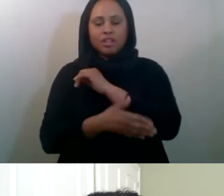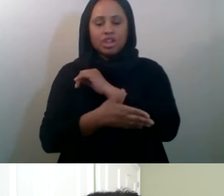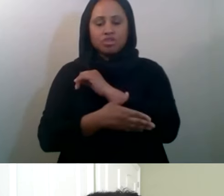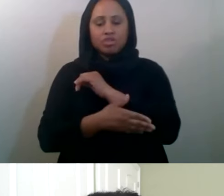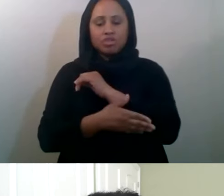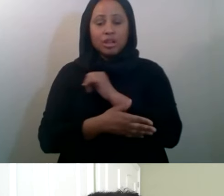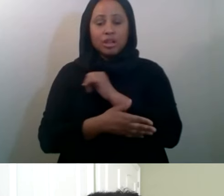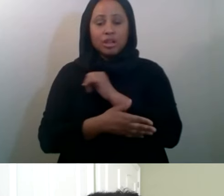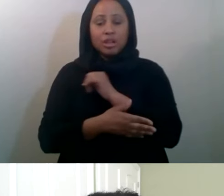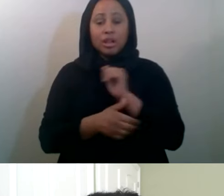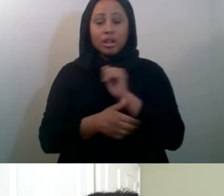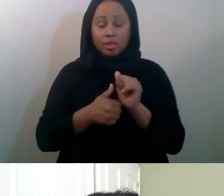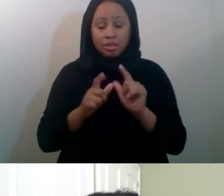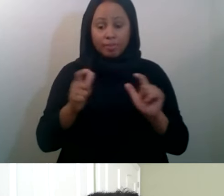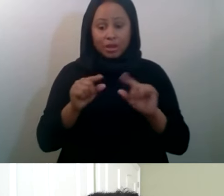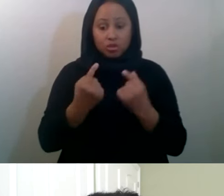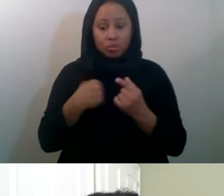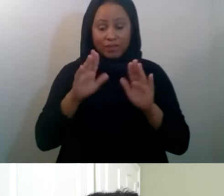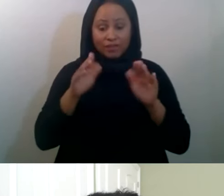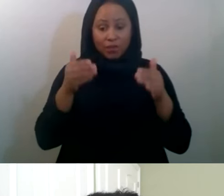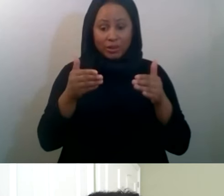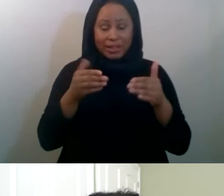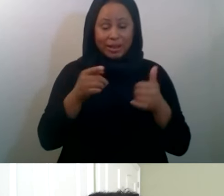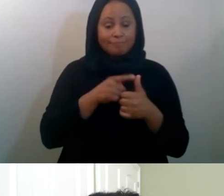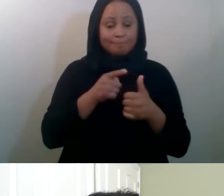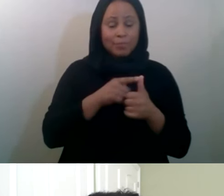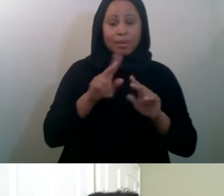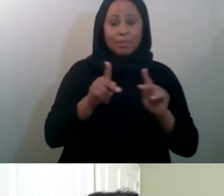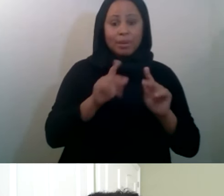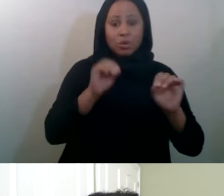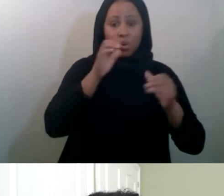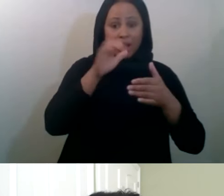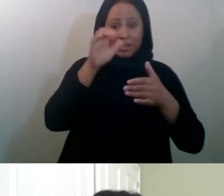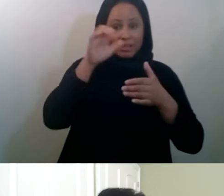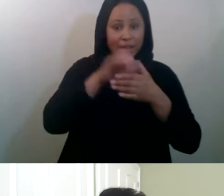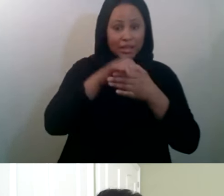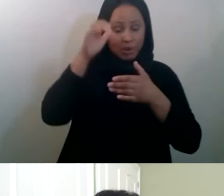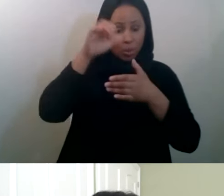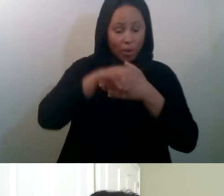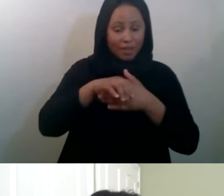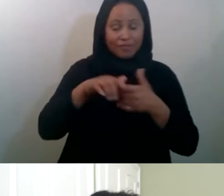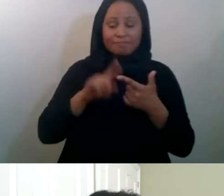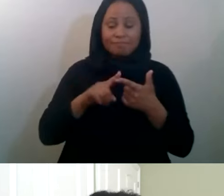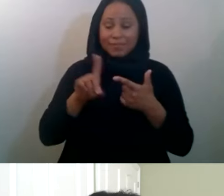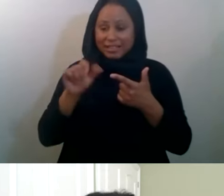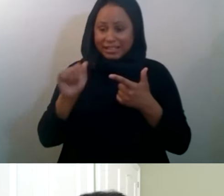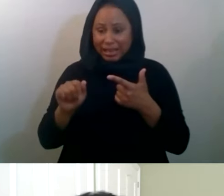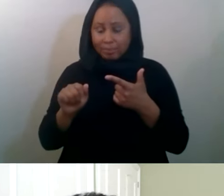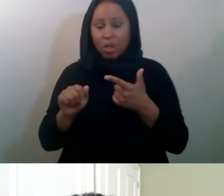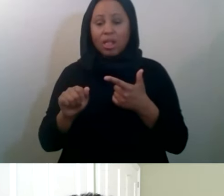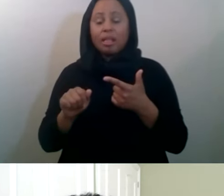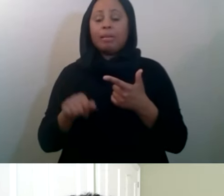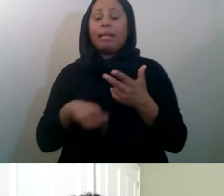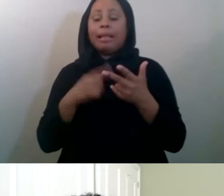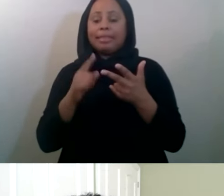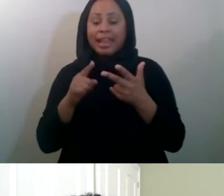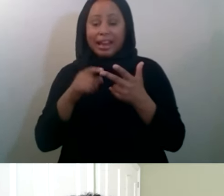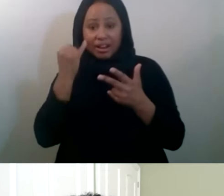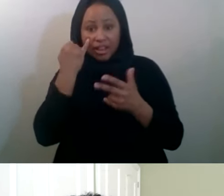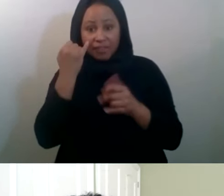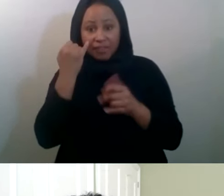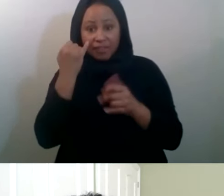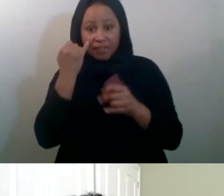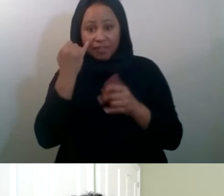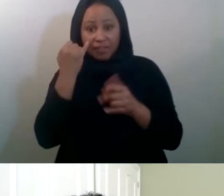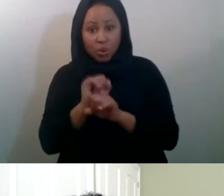the elderly, and the disabled. And then from then on, we start taking a look at if, you know, if you are working part-time, but just can't